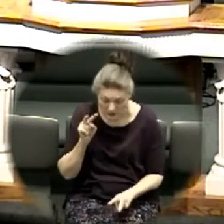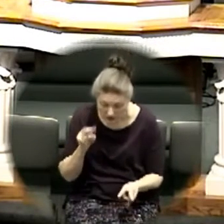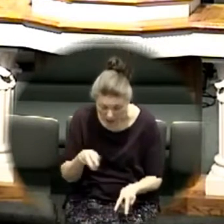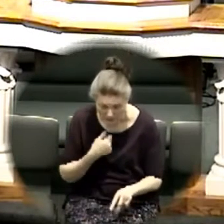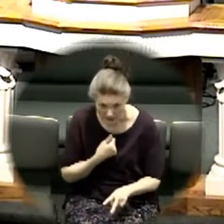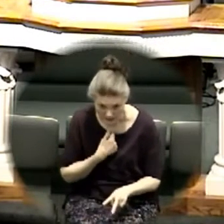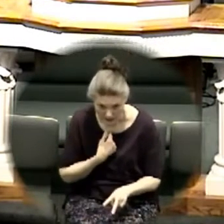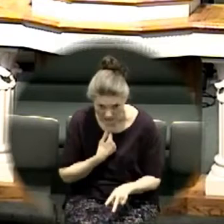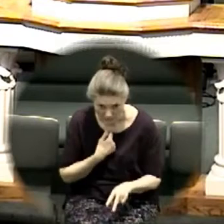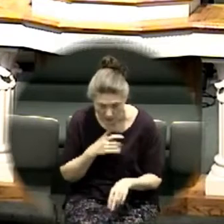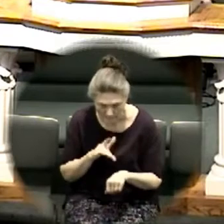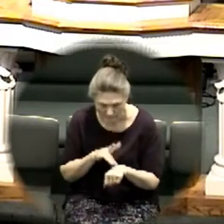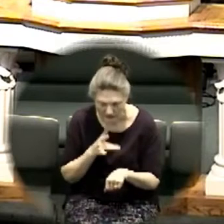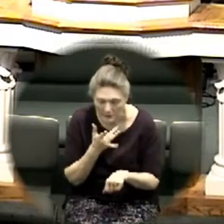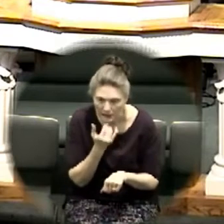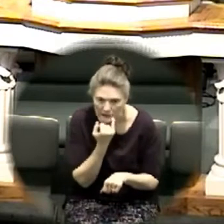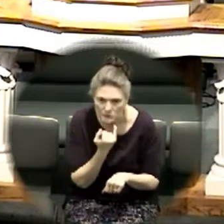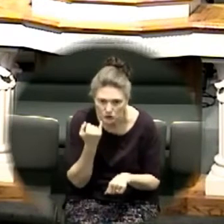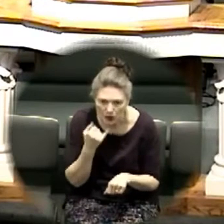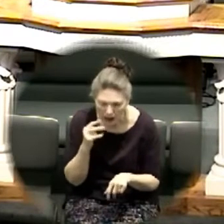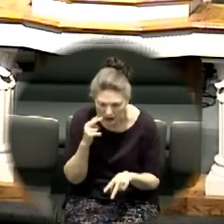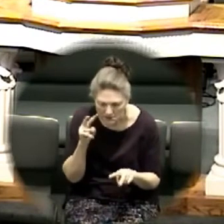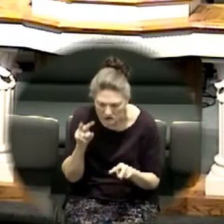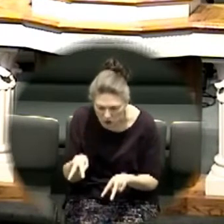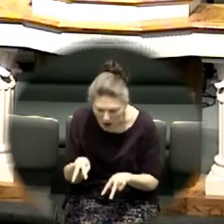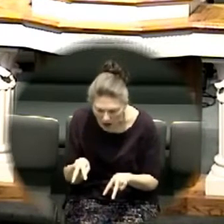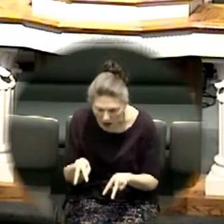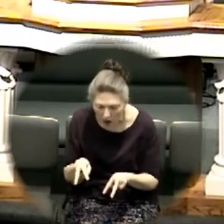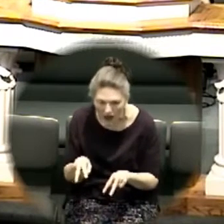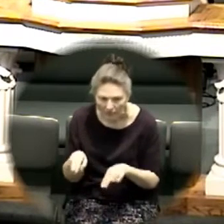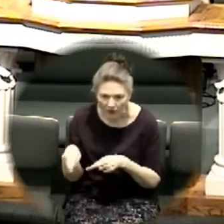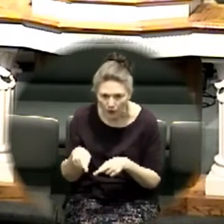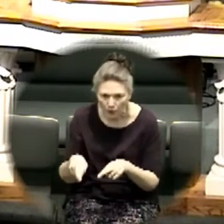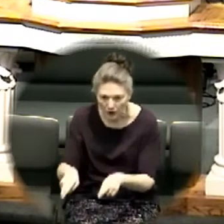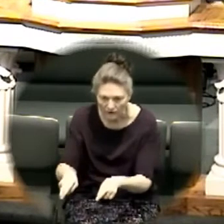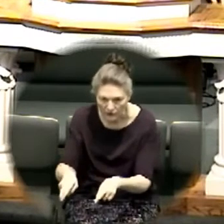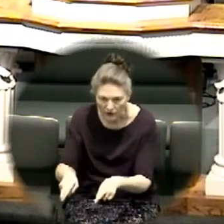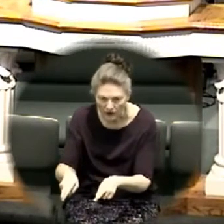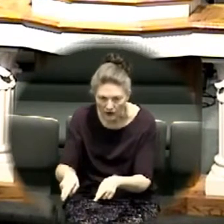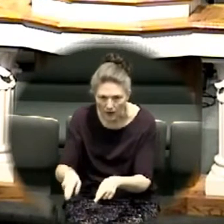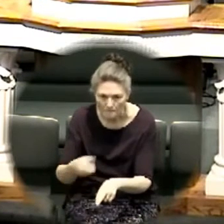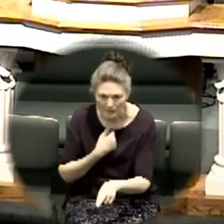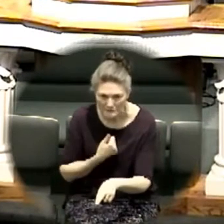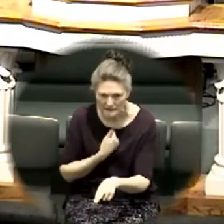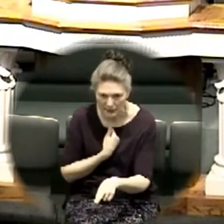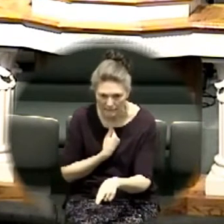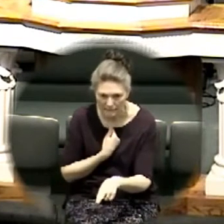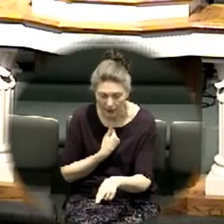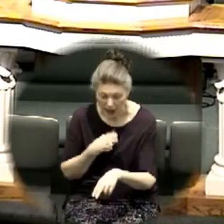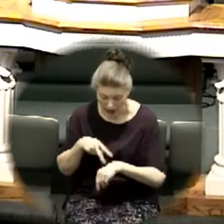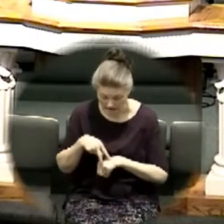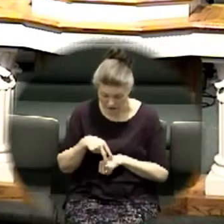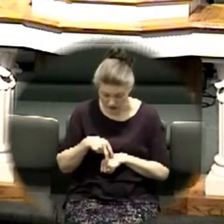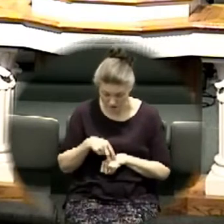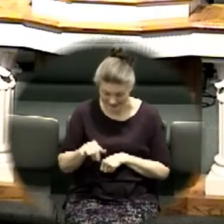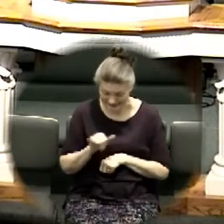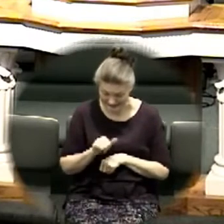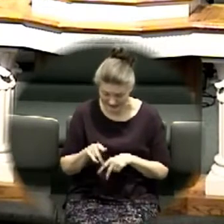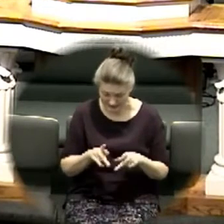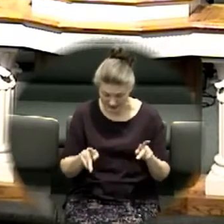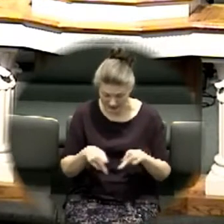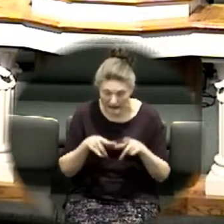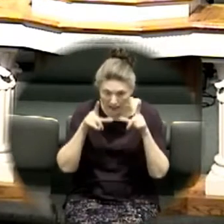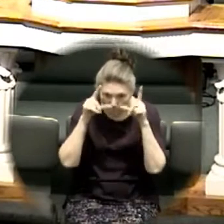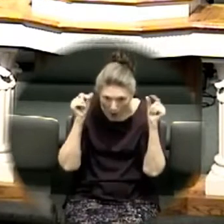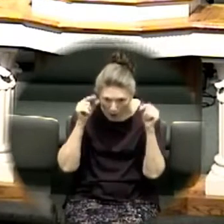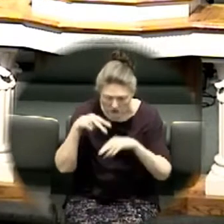this message means so much more to me today because I saw it I stood up there I stood where Moses stood and I overlooked